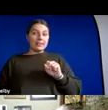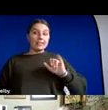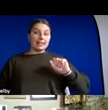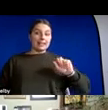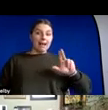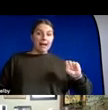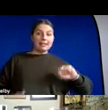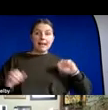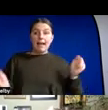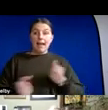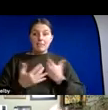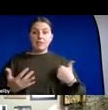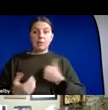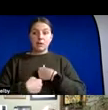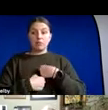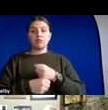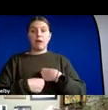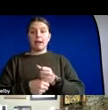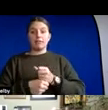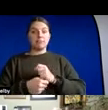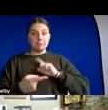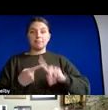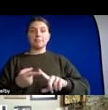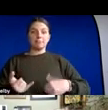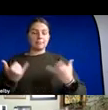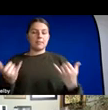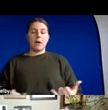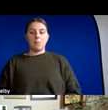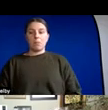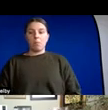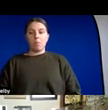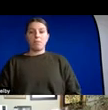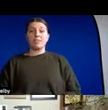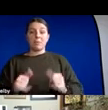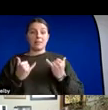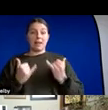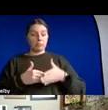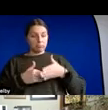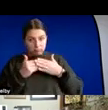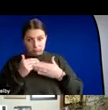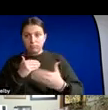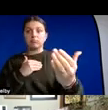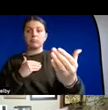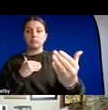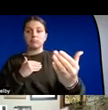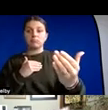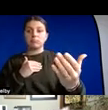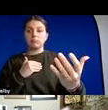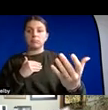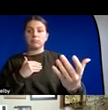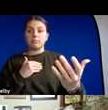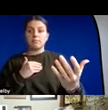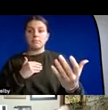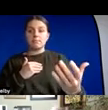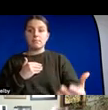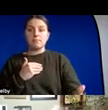everything we create up until this point from this point on you know the bets are